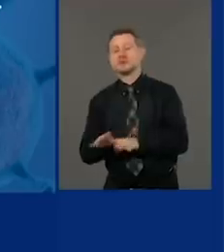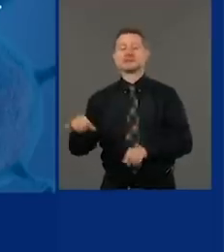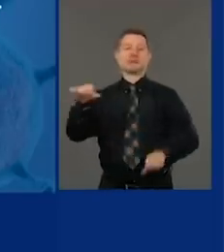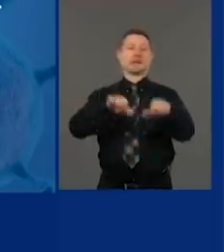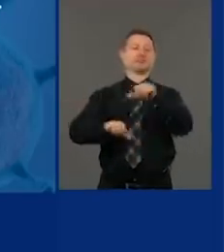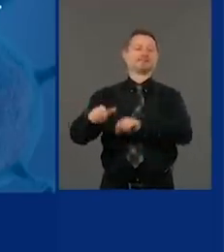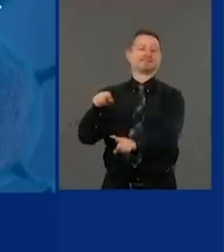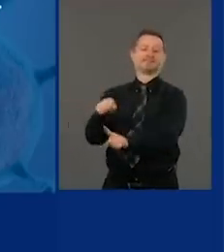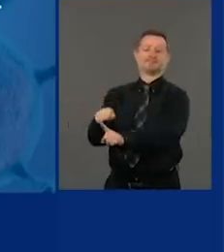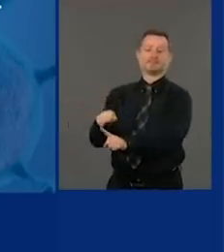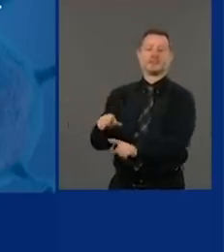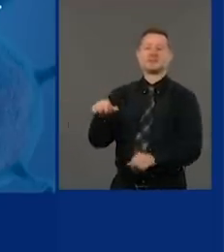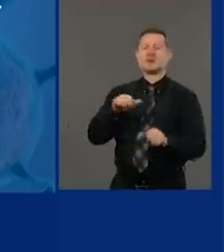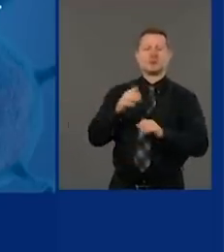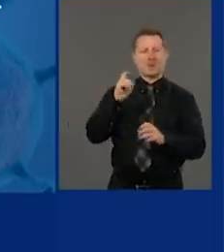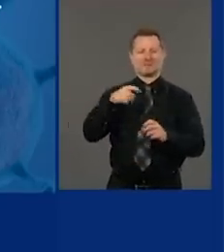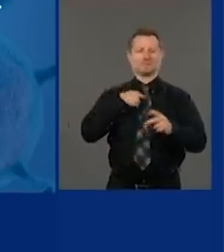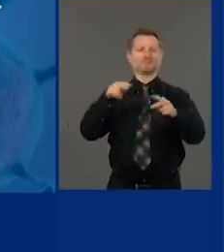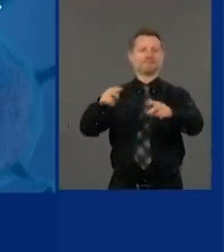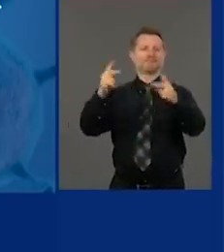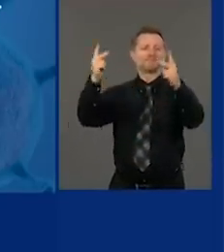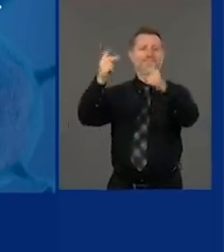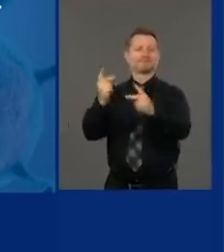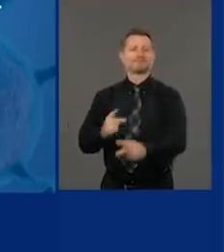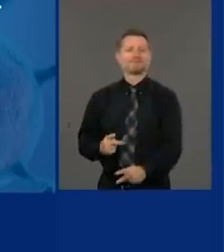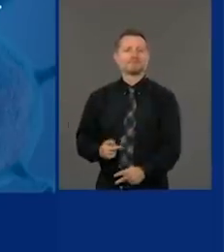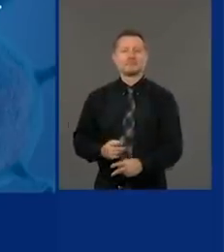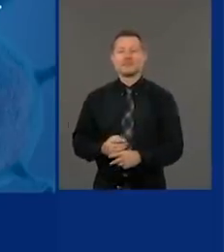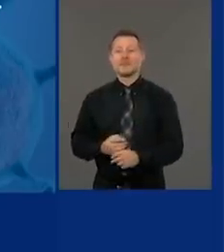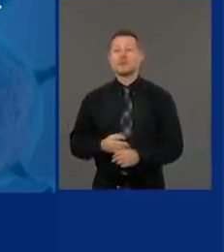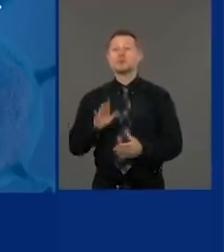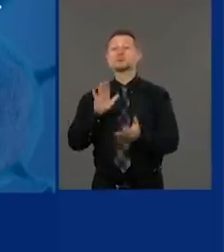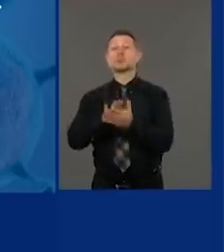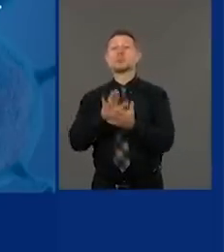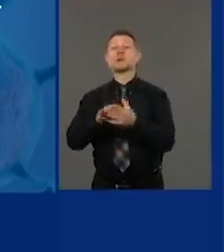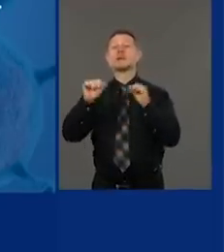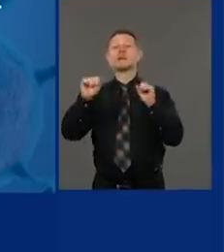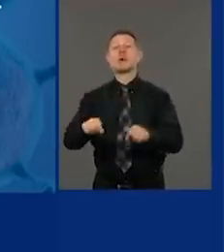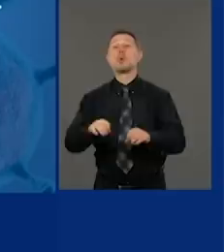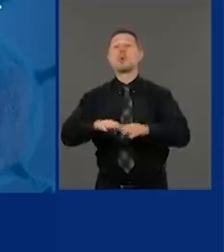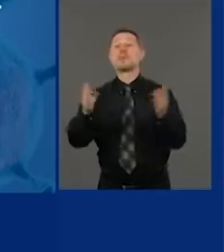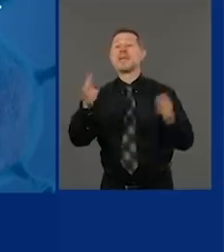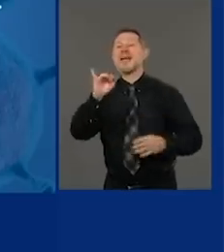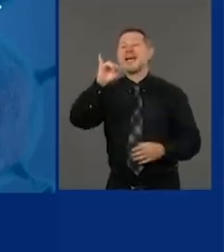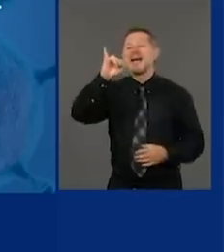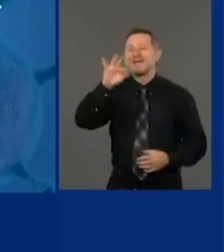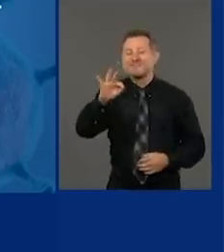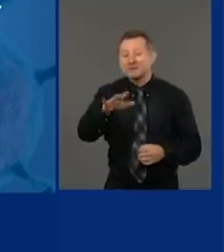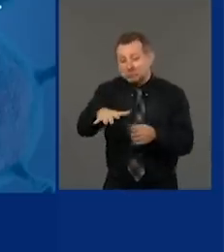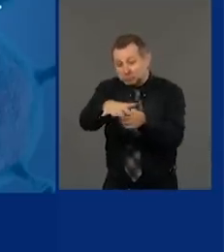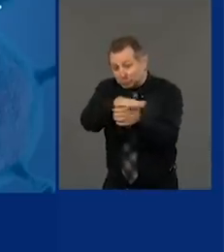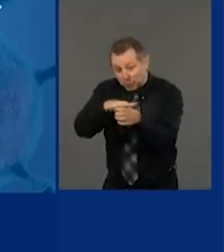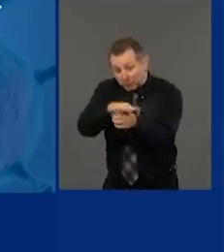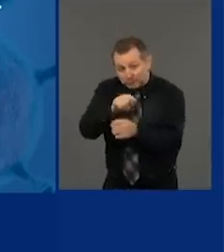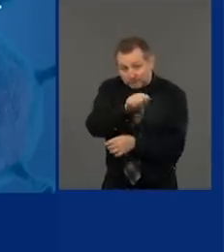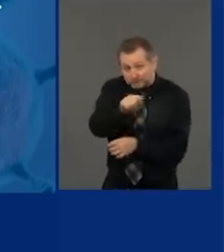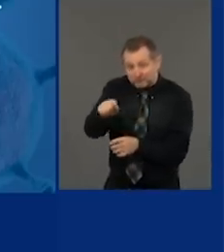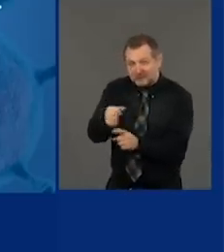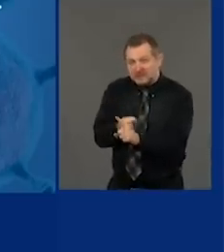is this. Schools will reopen if that region is in Phase 4